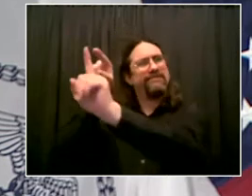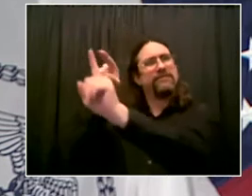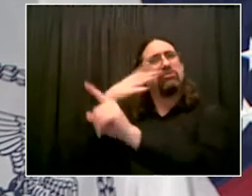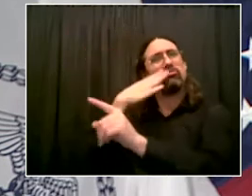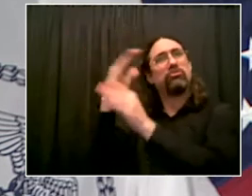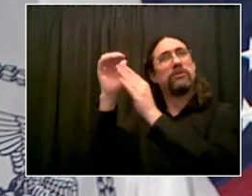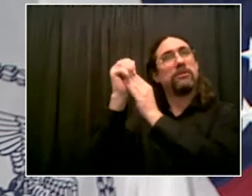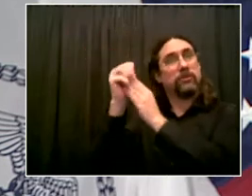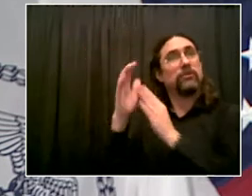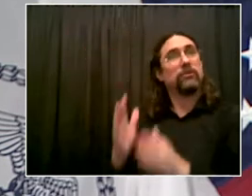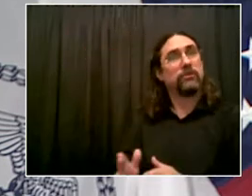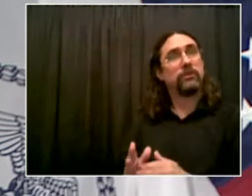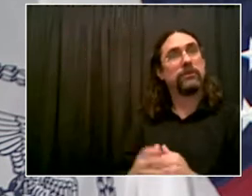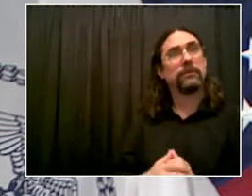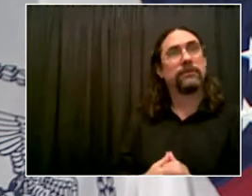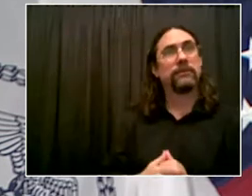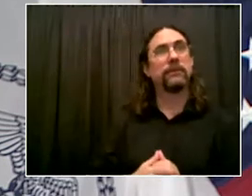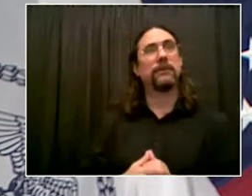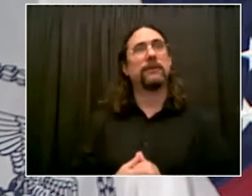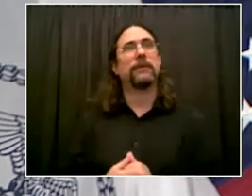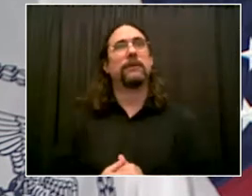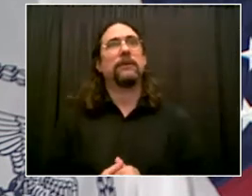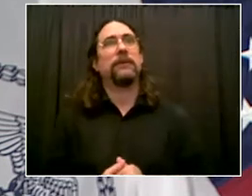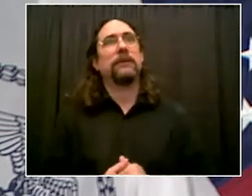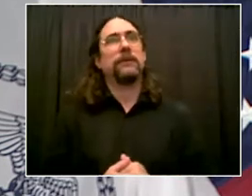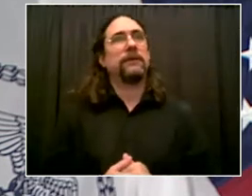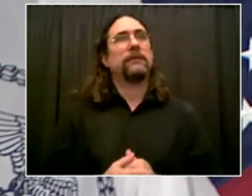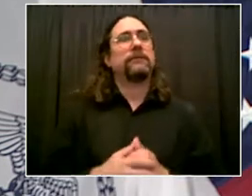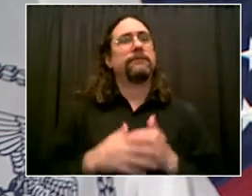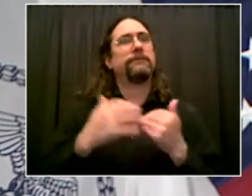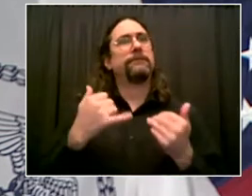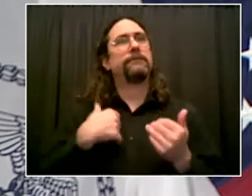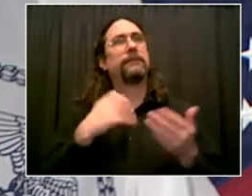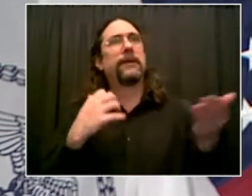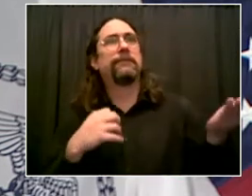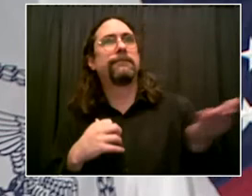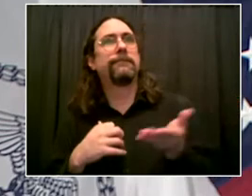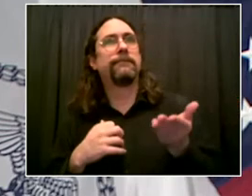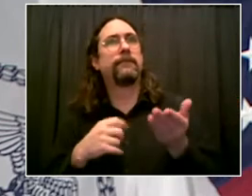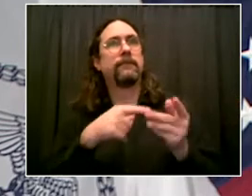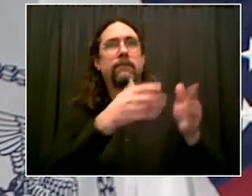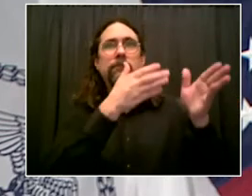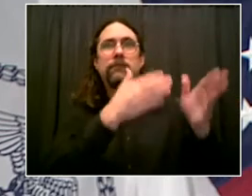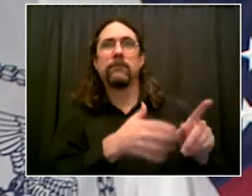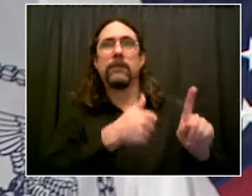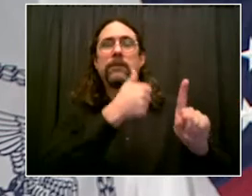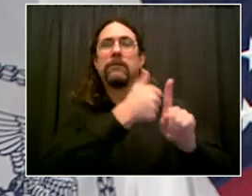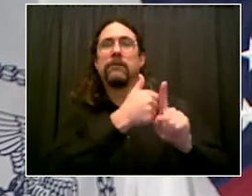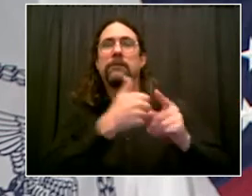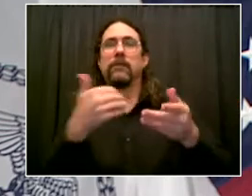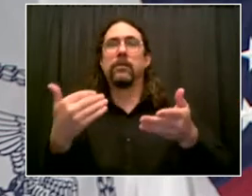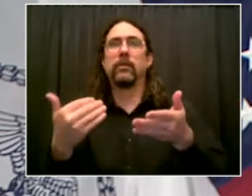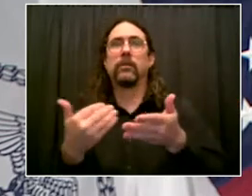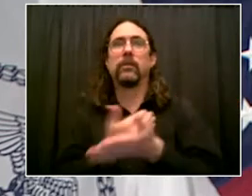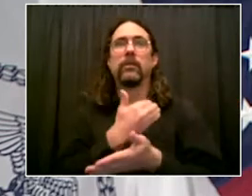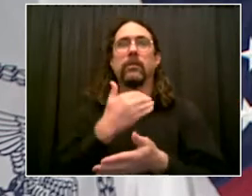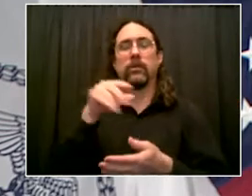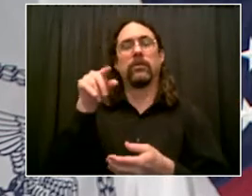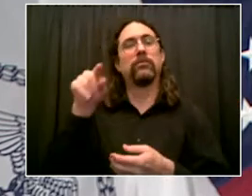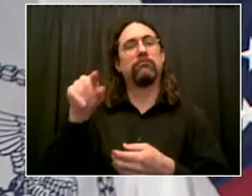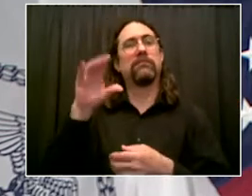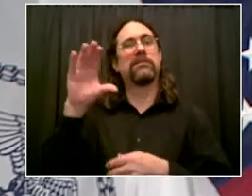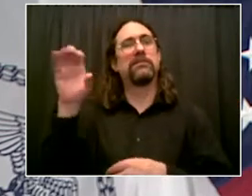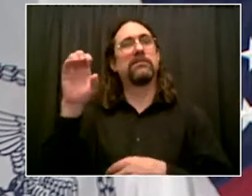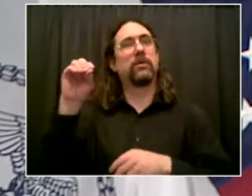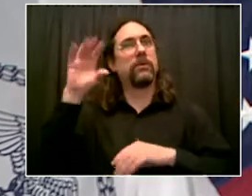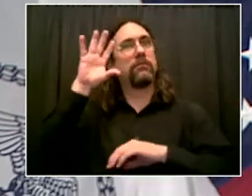Development Corporation. But first, I want to give you a sense of the work she's already done for New York City. She joined EDC in 2018 as